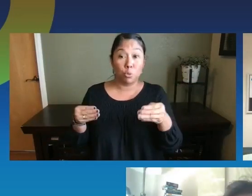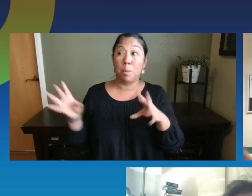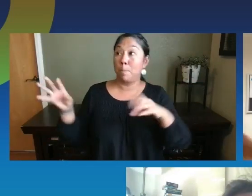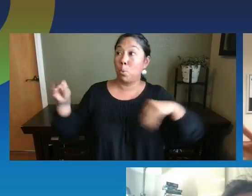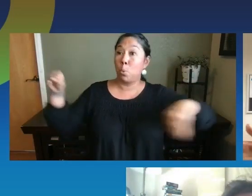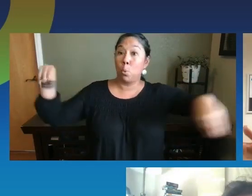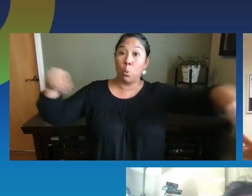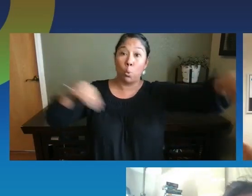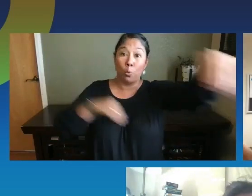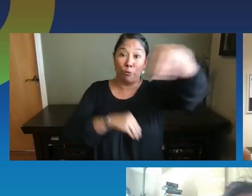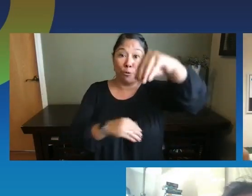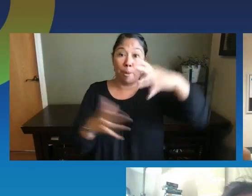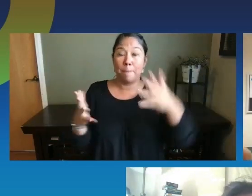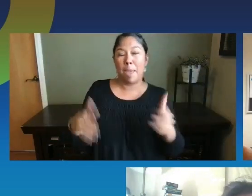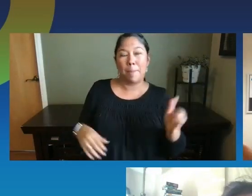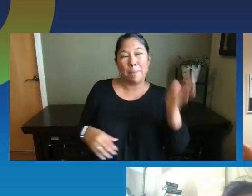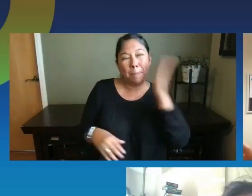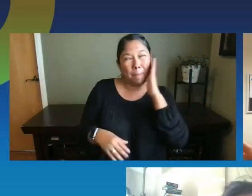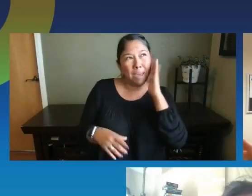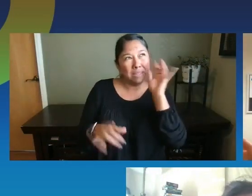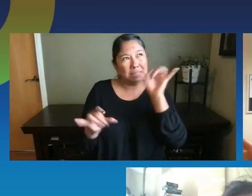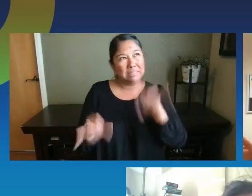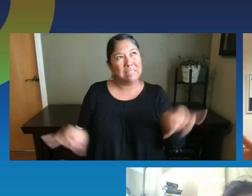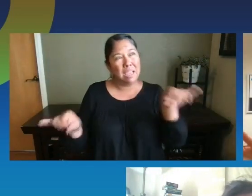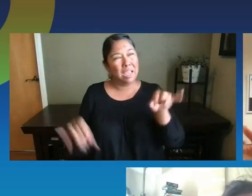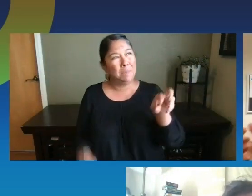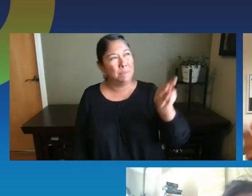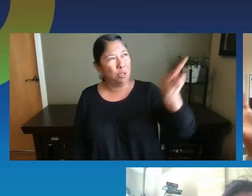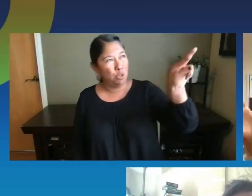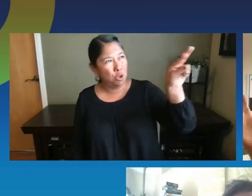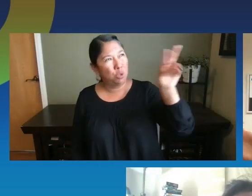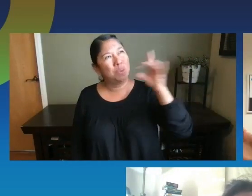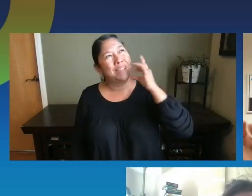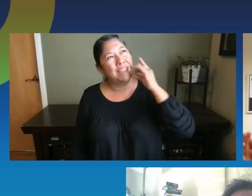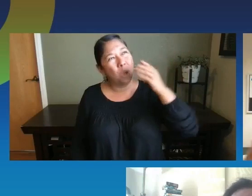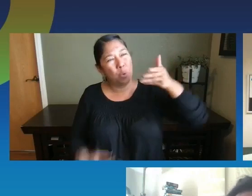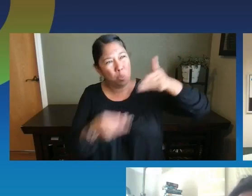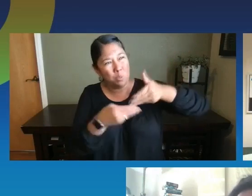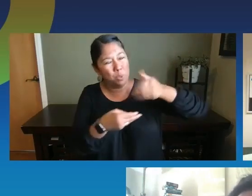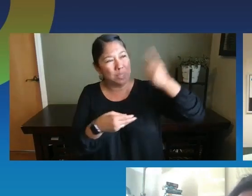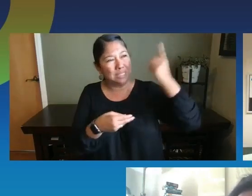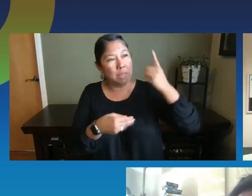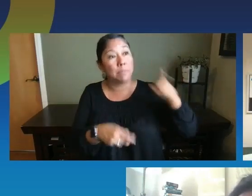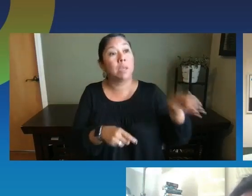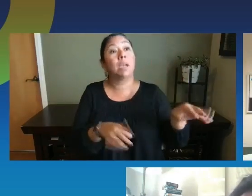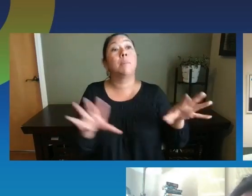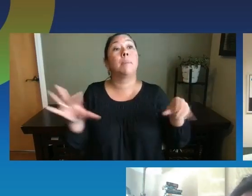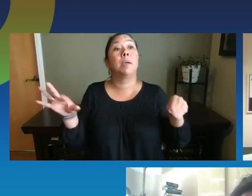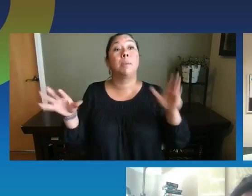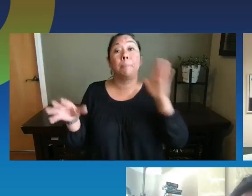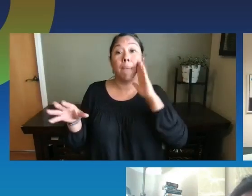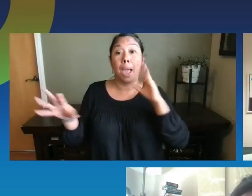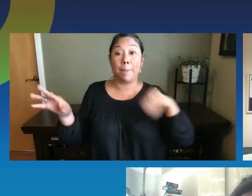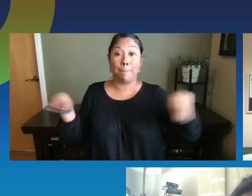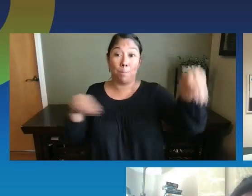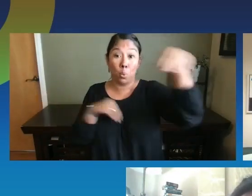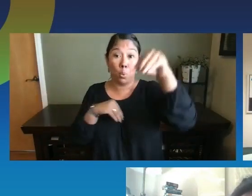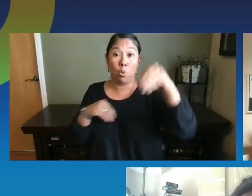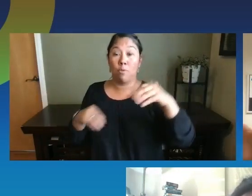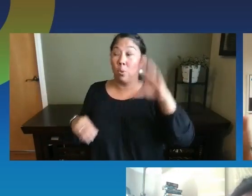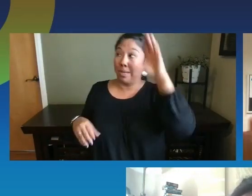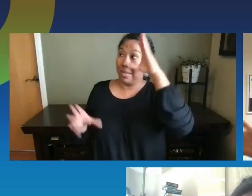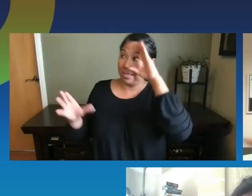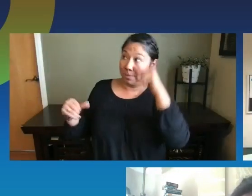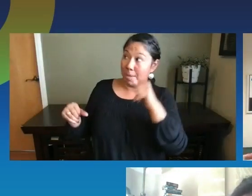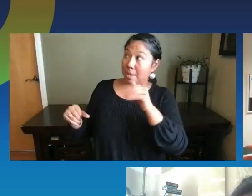they're cruising the same place and they're always looking toward, you know, the light or the window or, um, anticipating the door to open. mom and